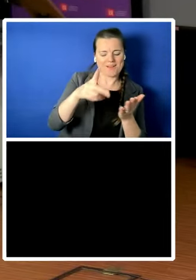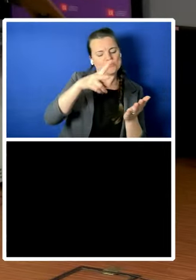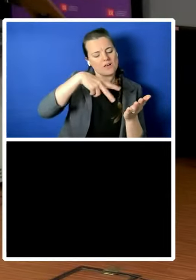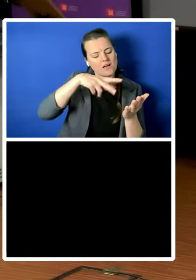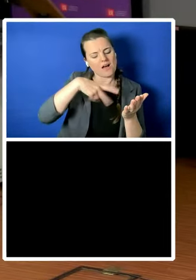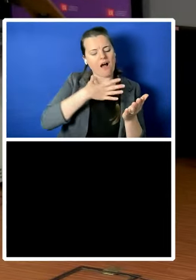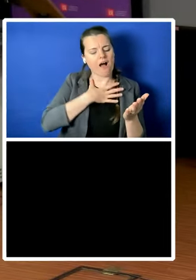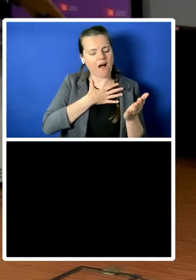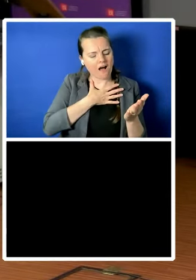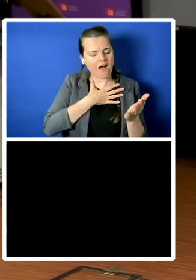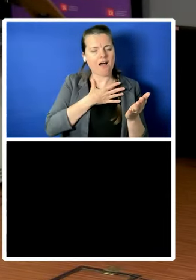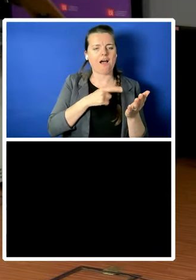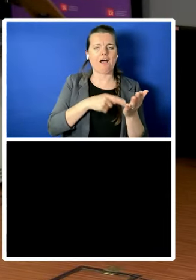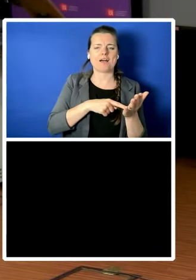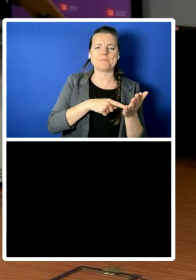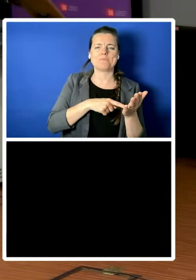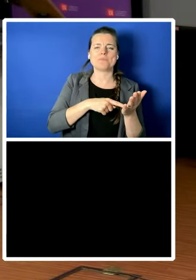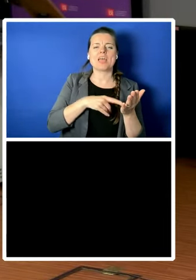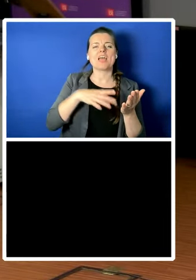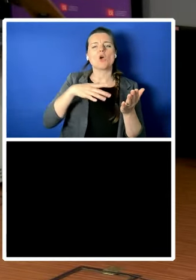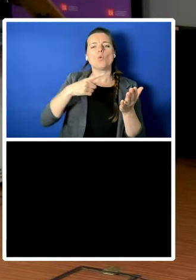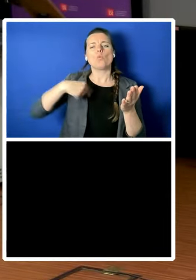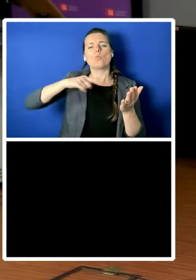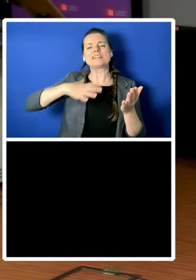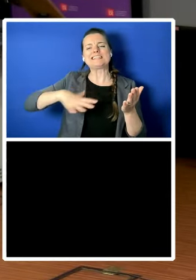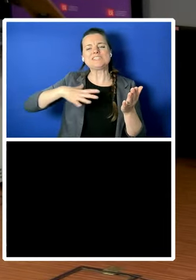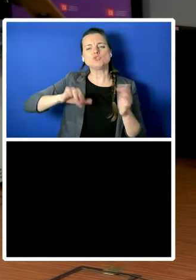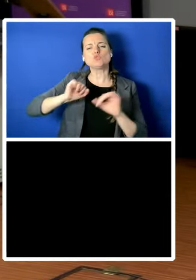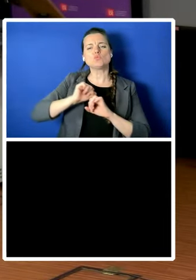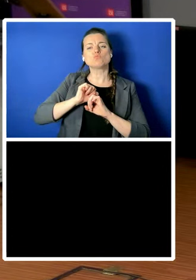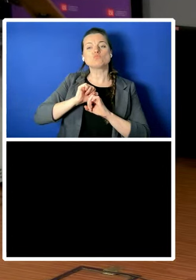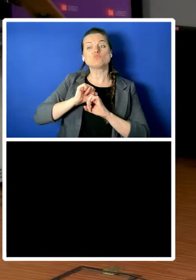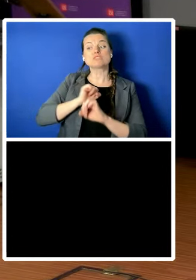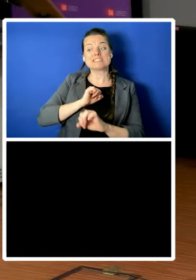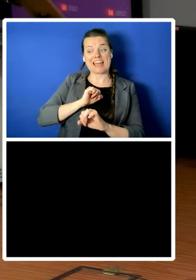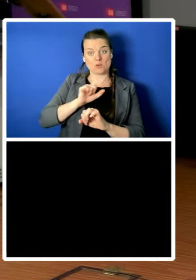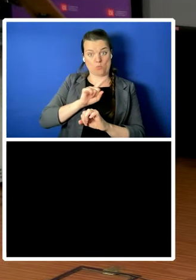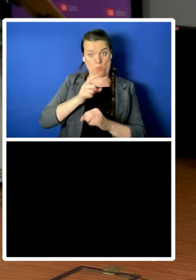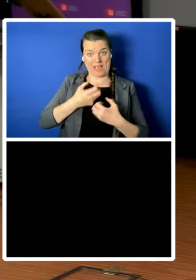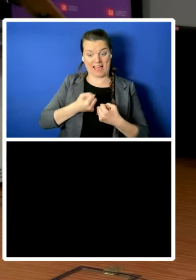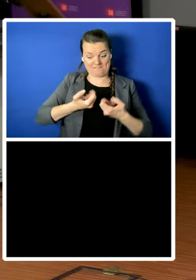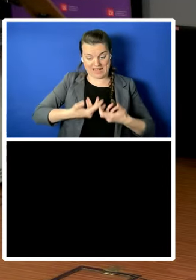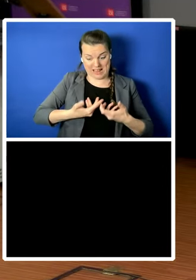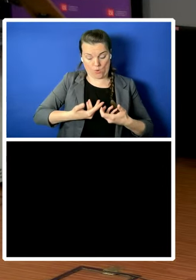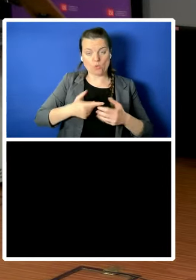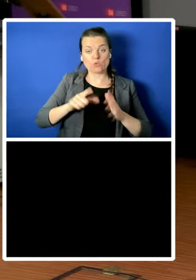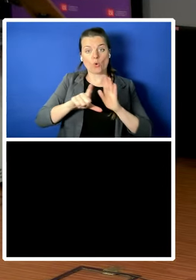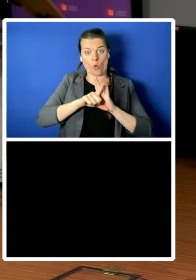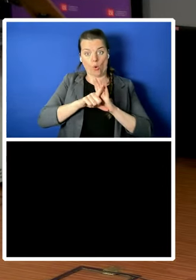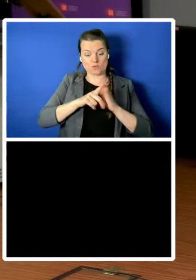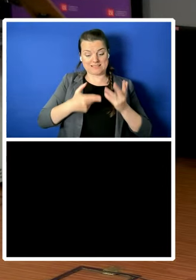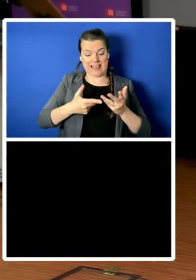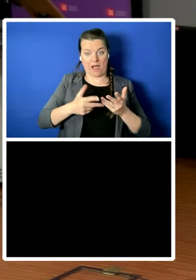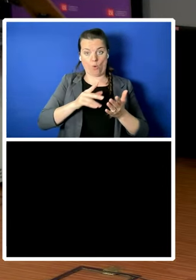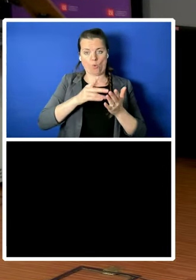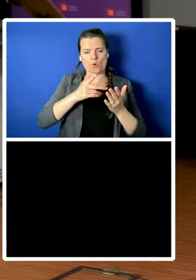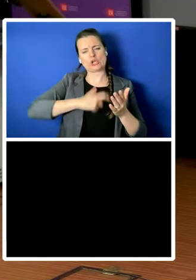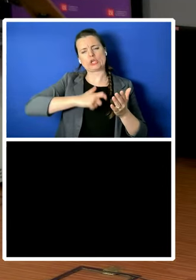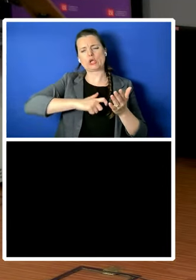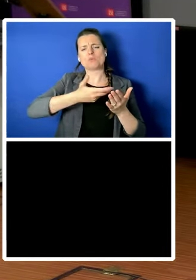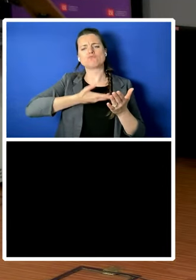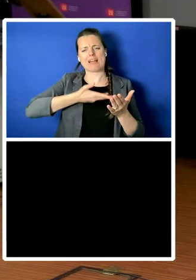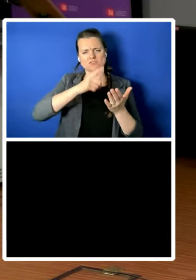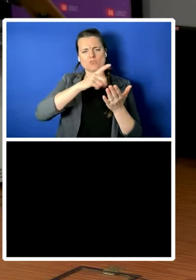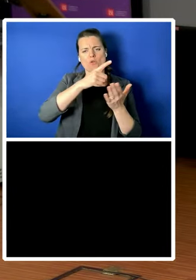you know the need to protect what we have right now the the laws that we have right now the human rights laws in this country but